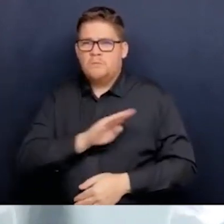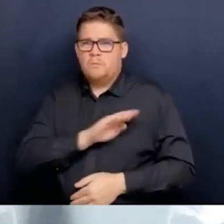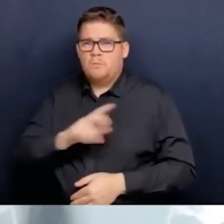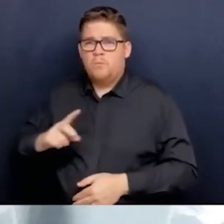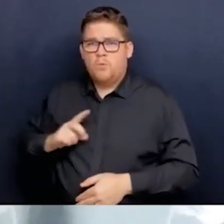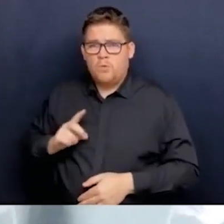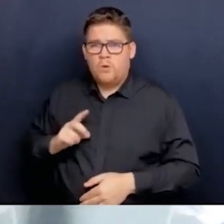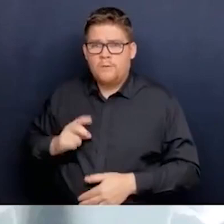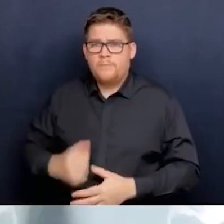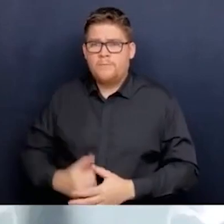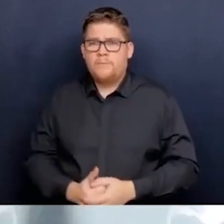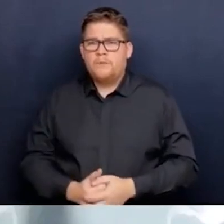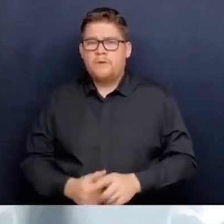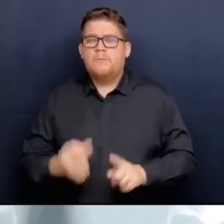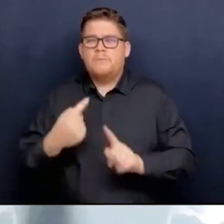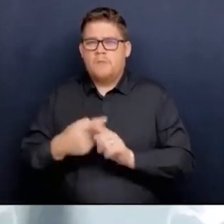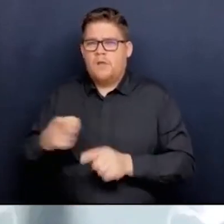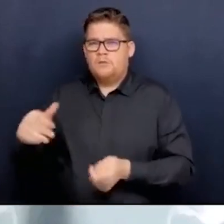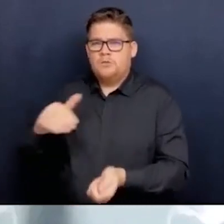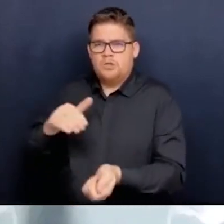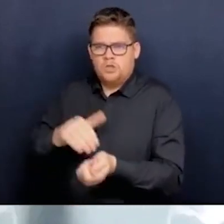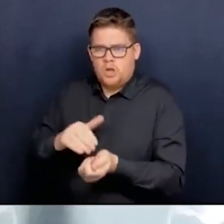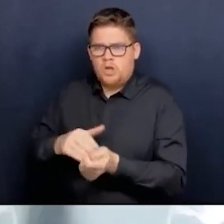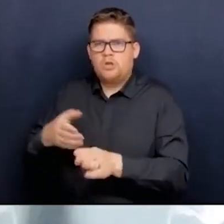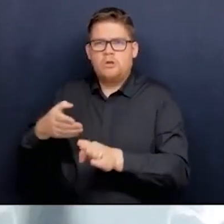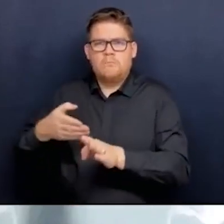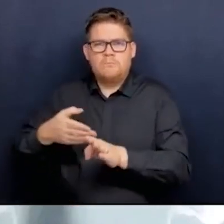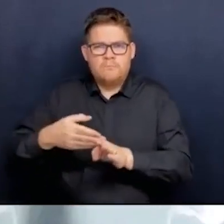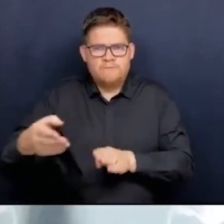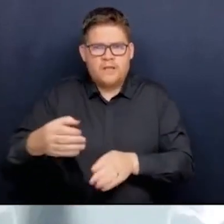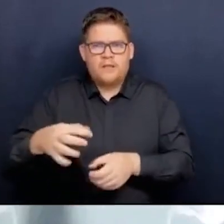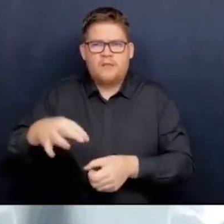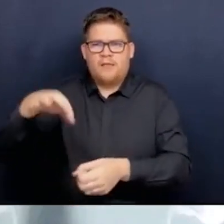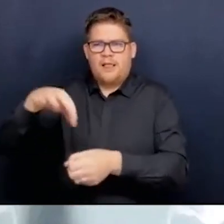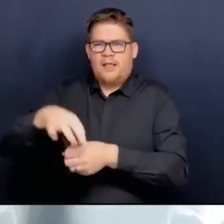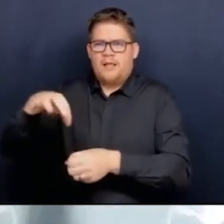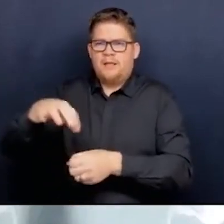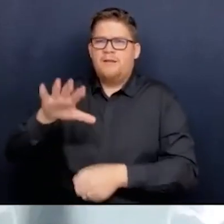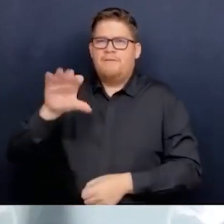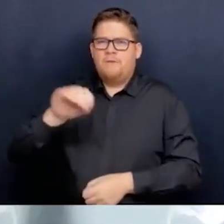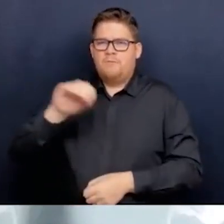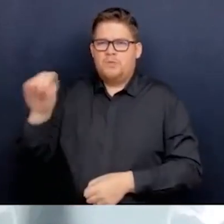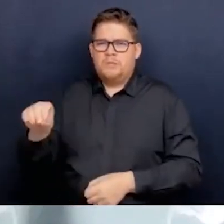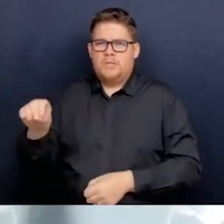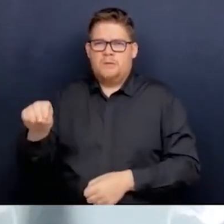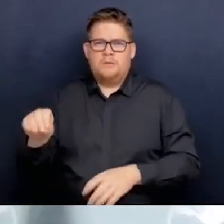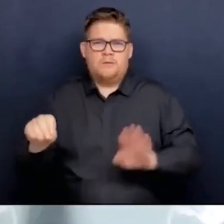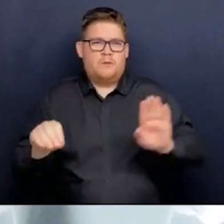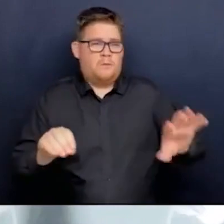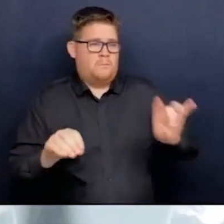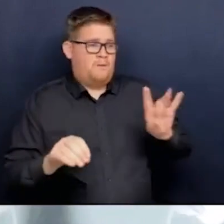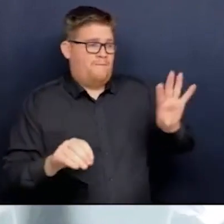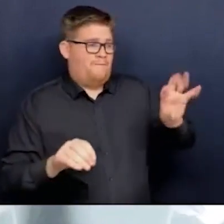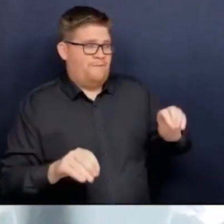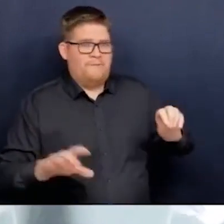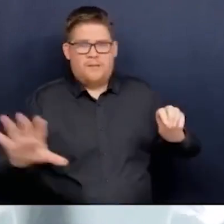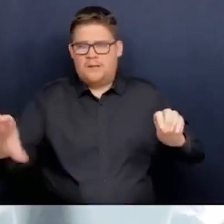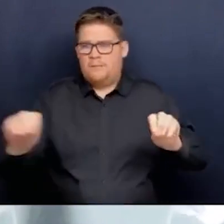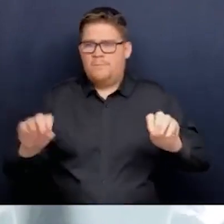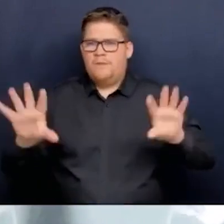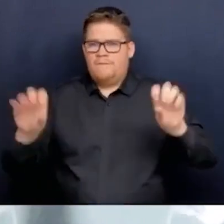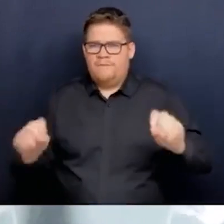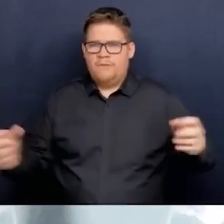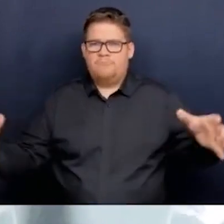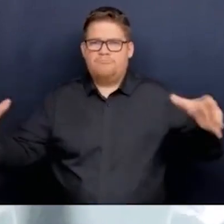23 different colleges their board members from the profession. Now, these colleges do